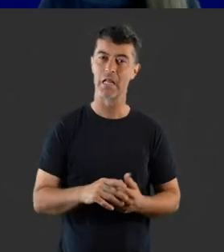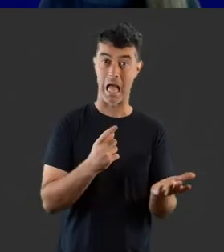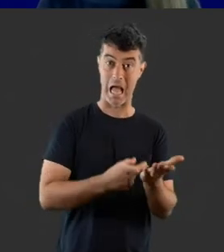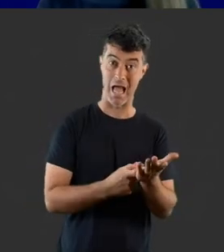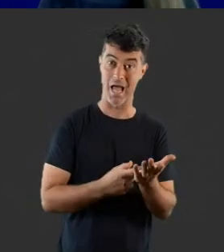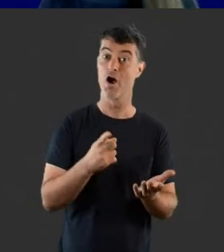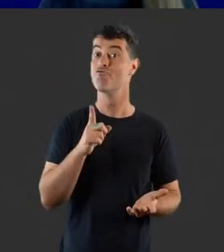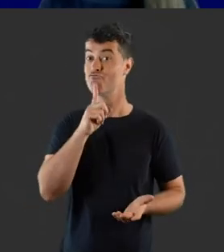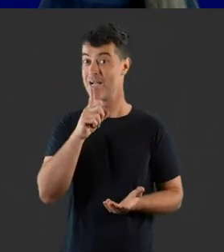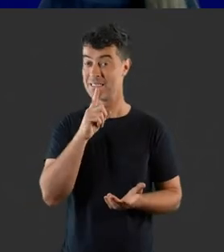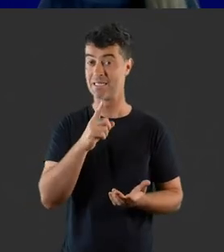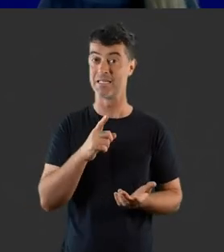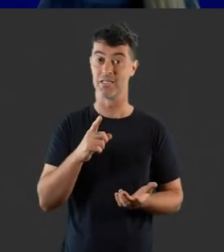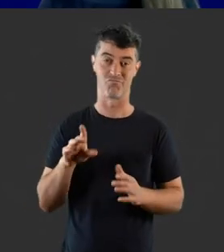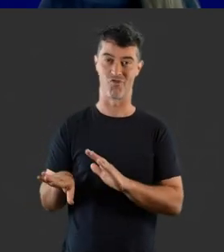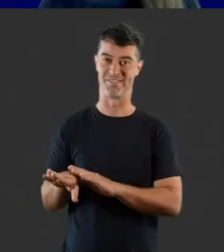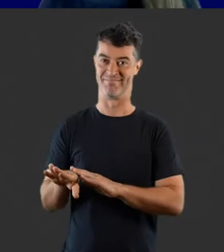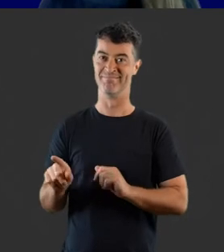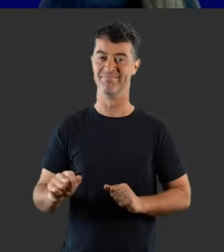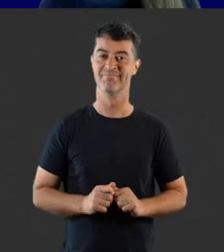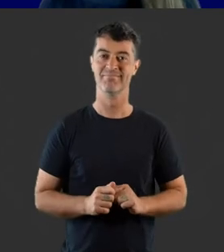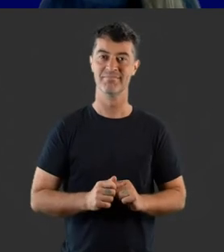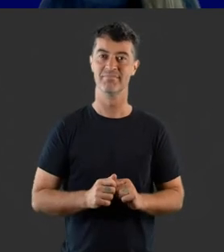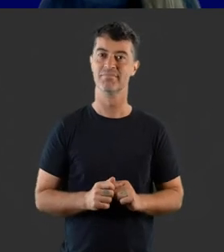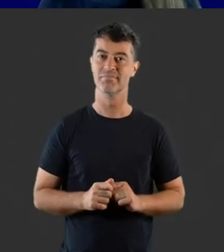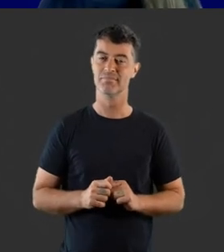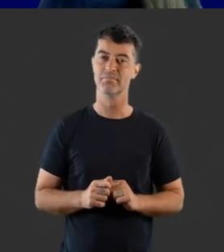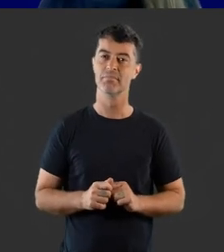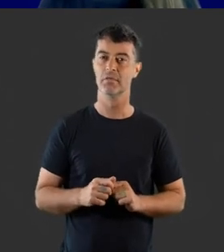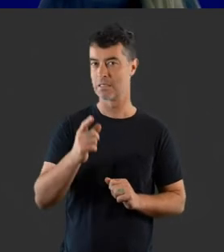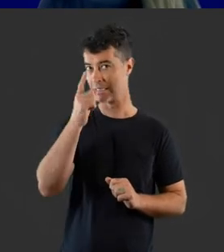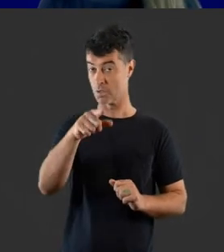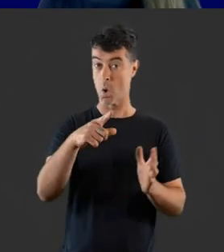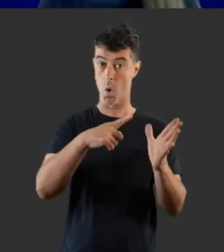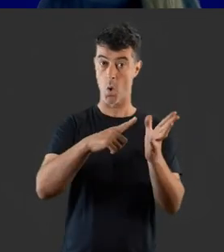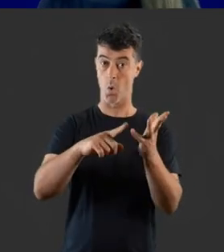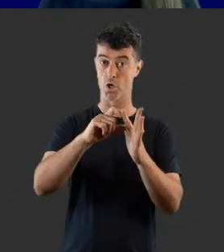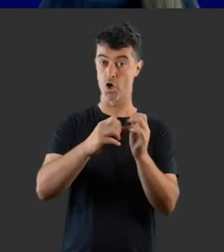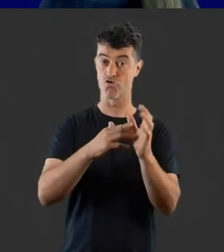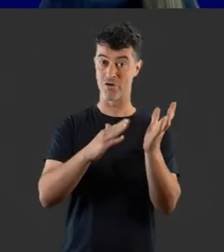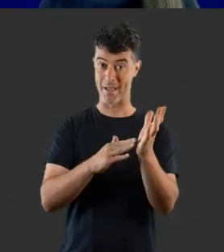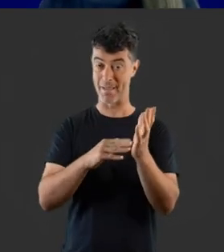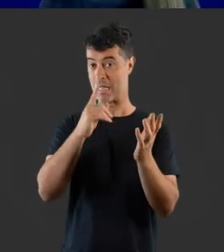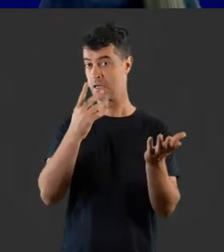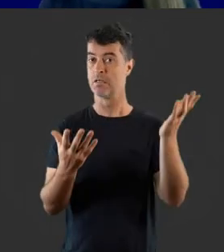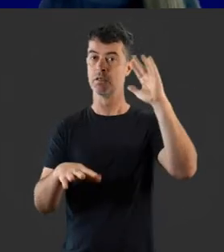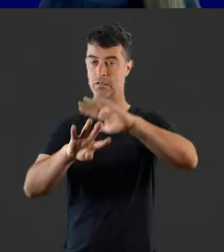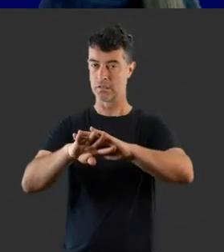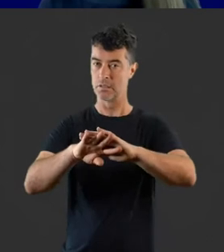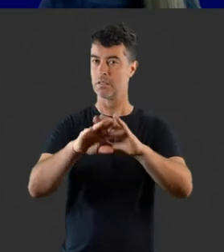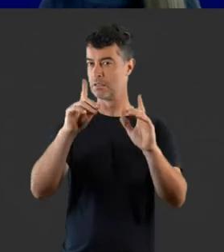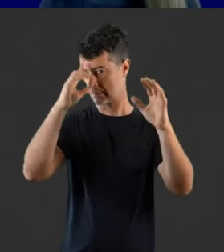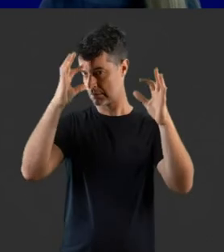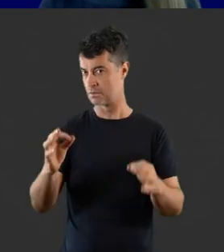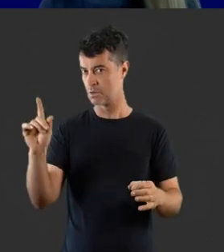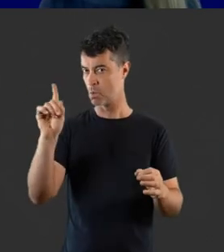which, R for red, R for right ear. You can overlay the audiogram onto the previous graph